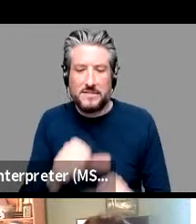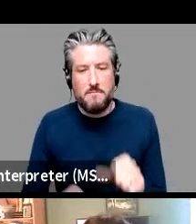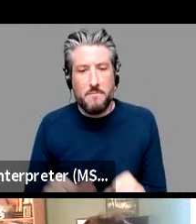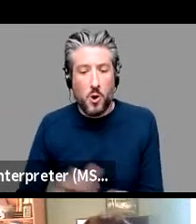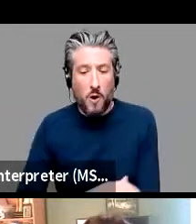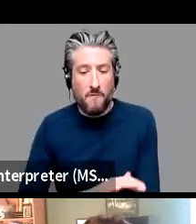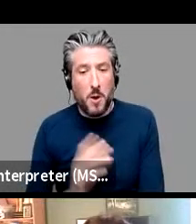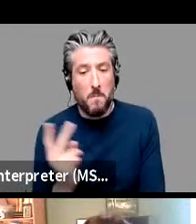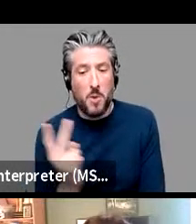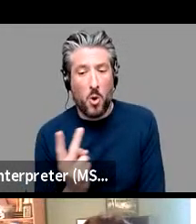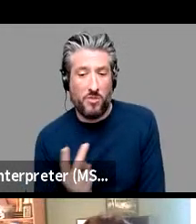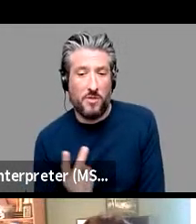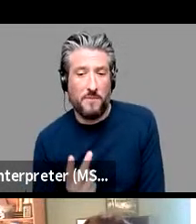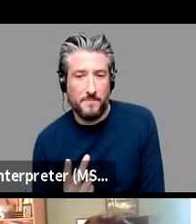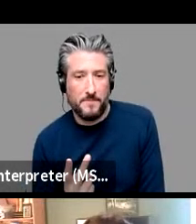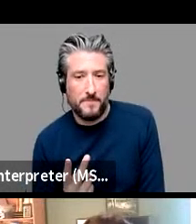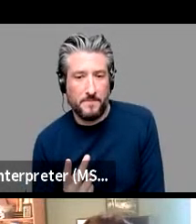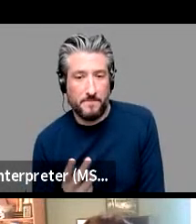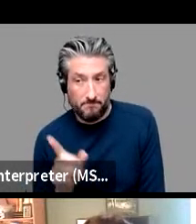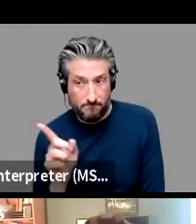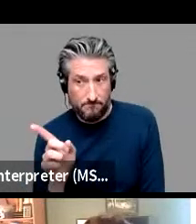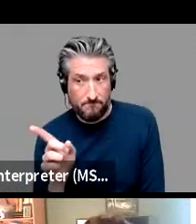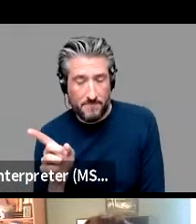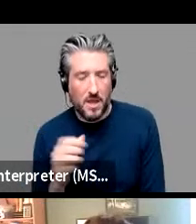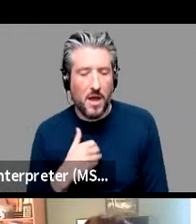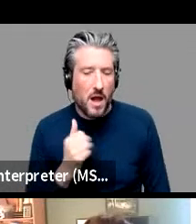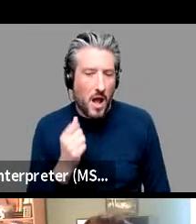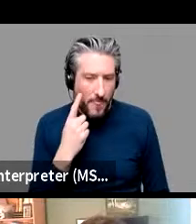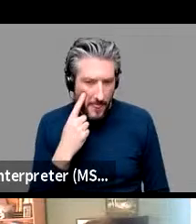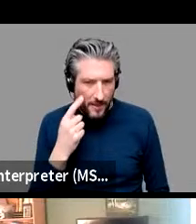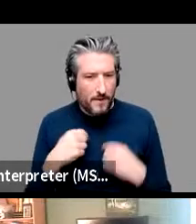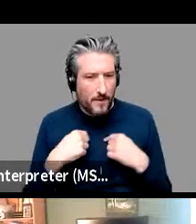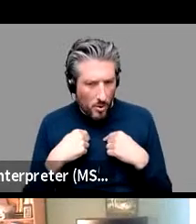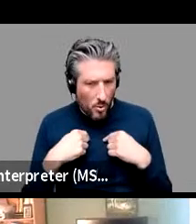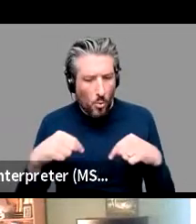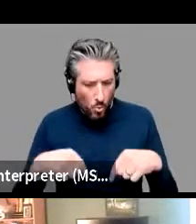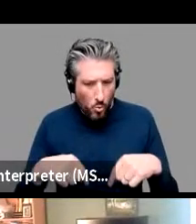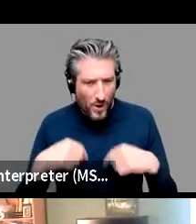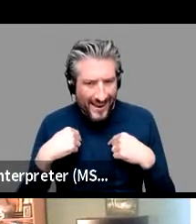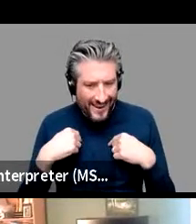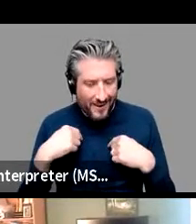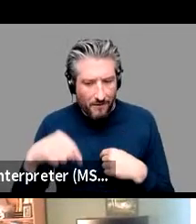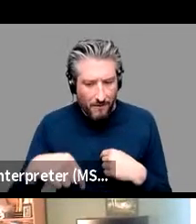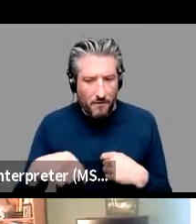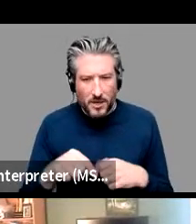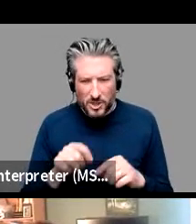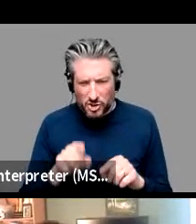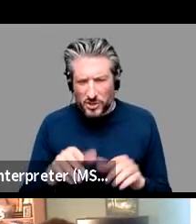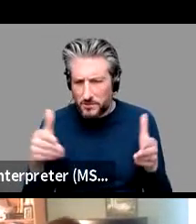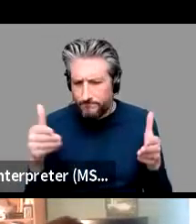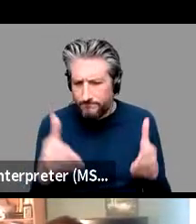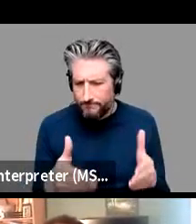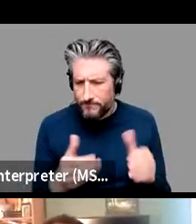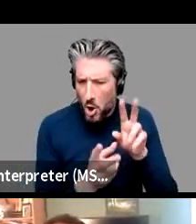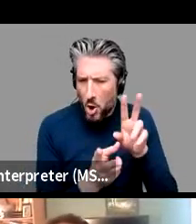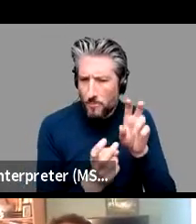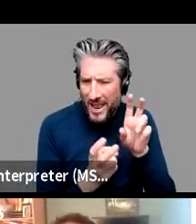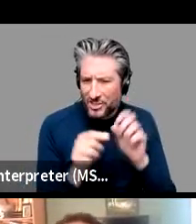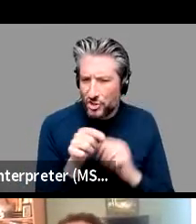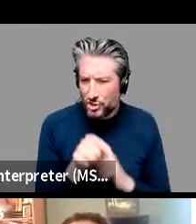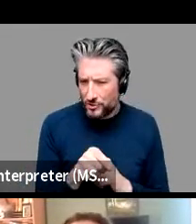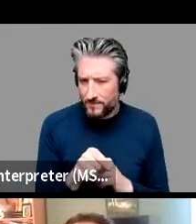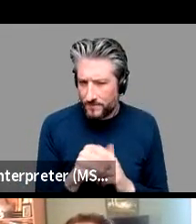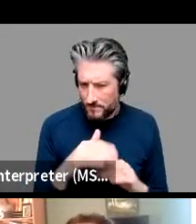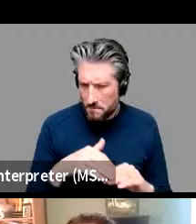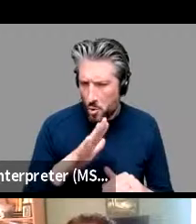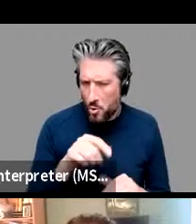for now i think that what we did in particular was on for the own comprehension side i'm not saying